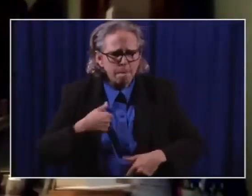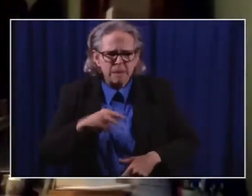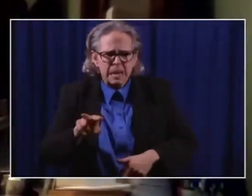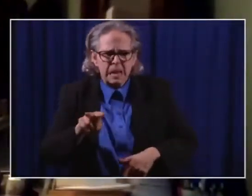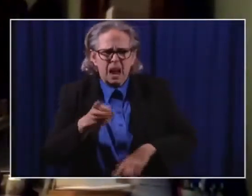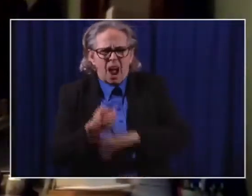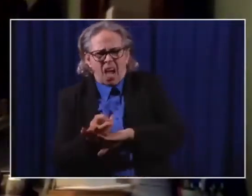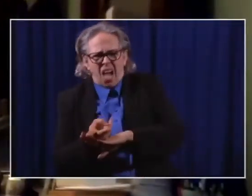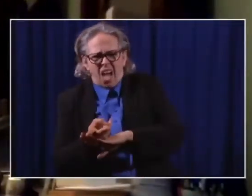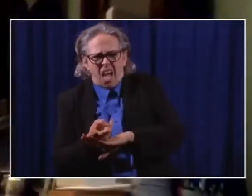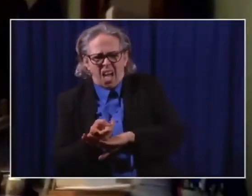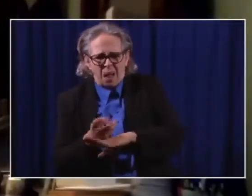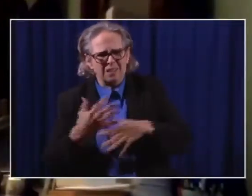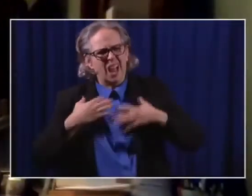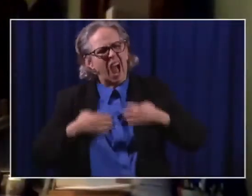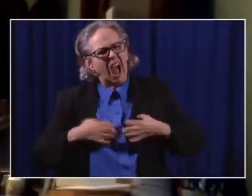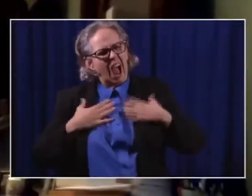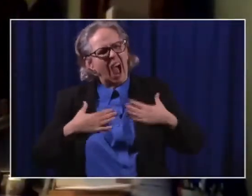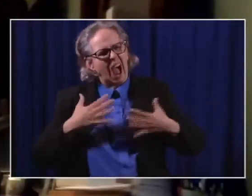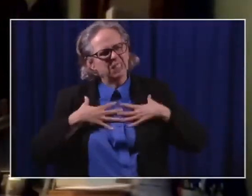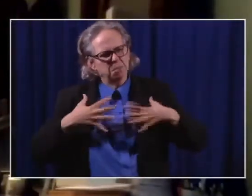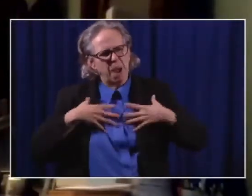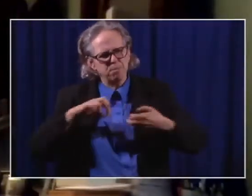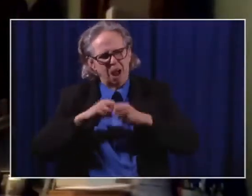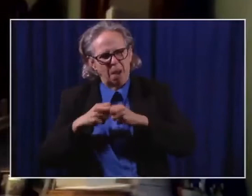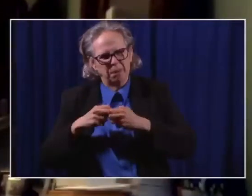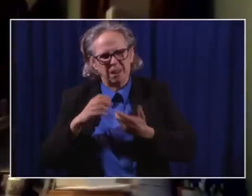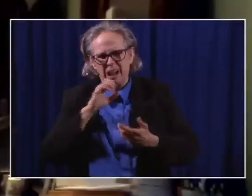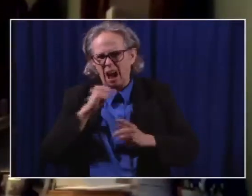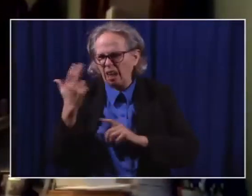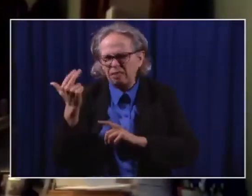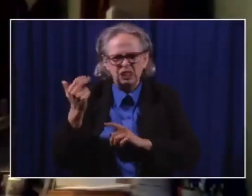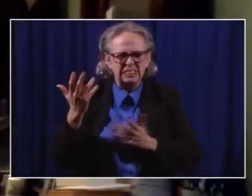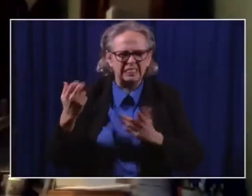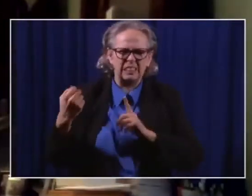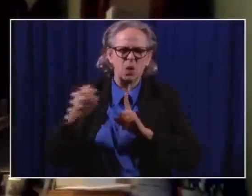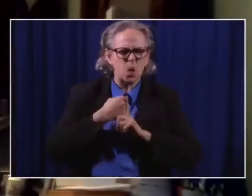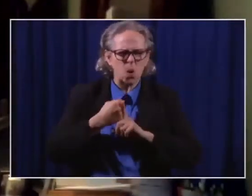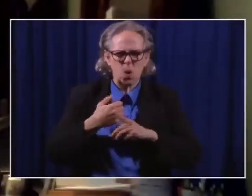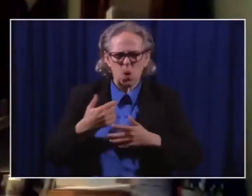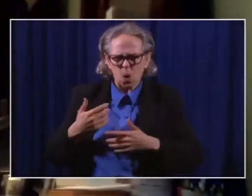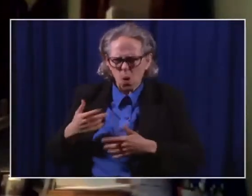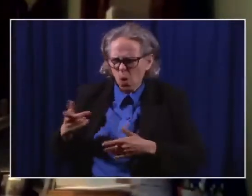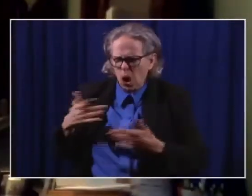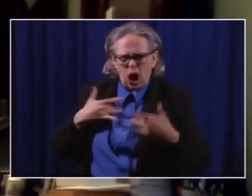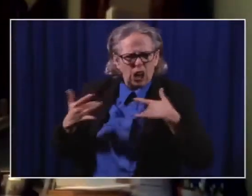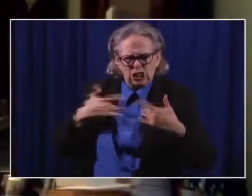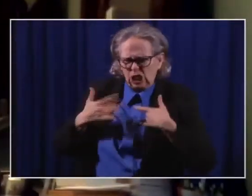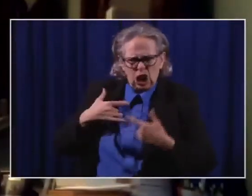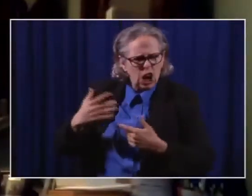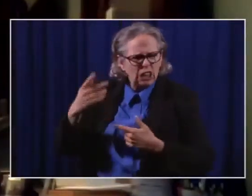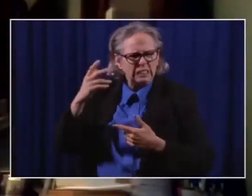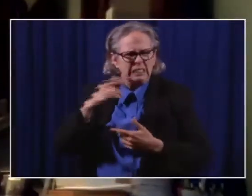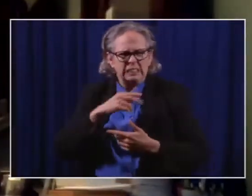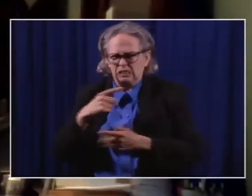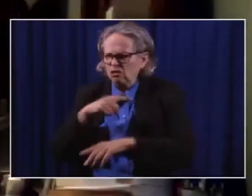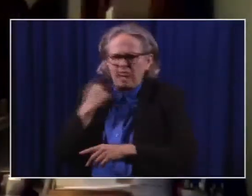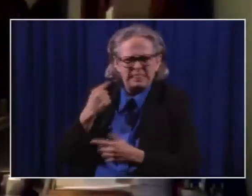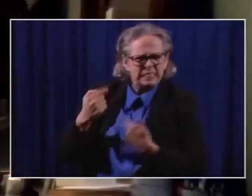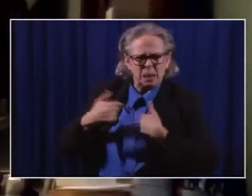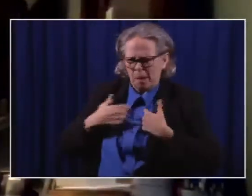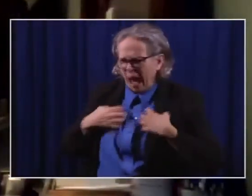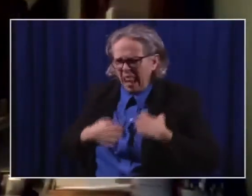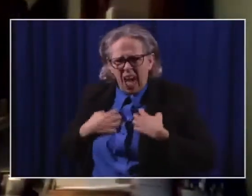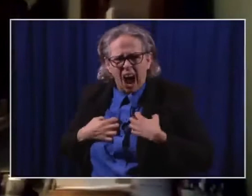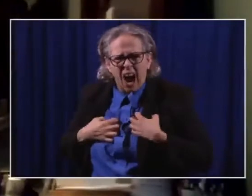concerned about how this would go for me. So my message to the people of Ohio and to the people of this country,